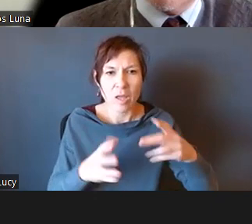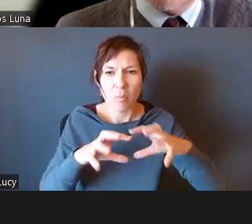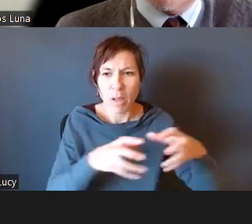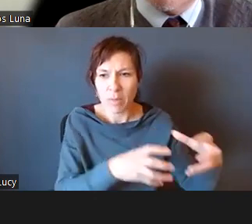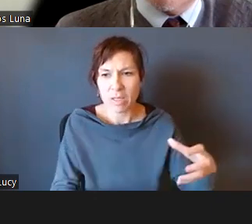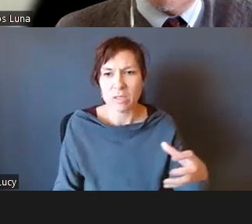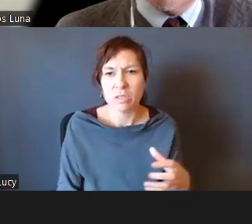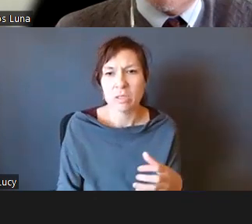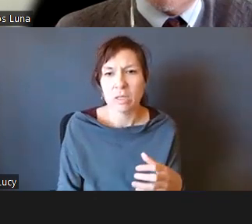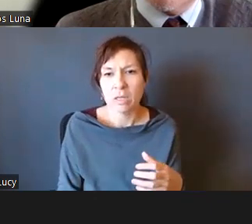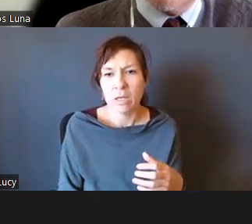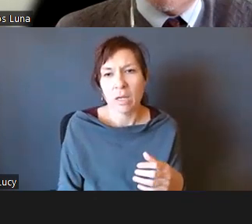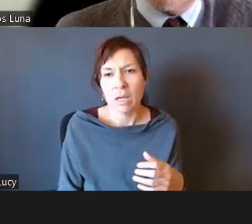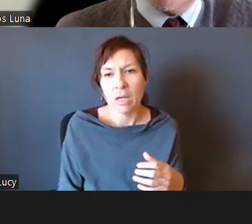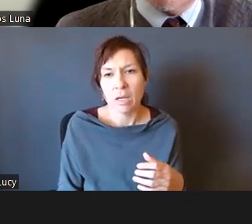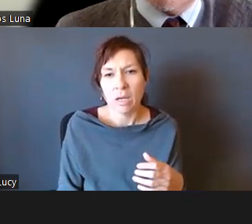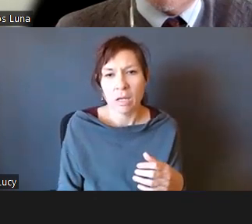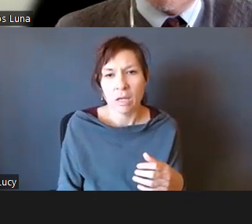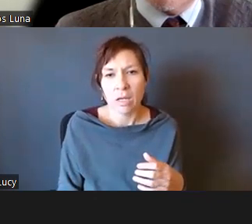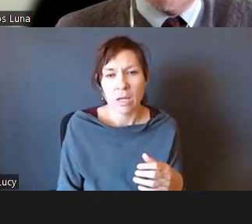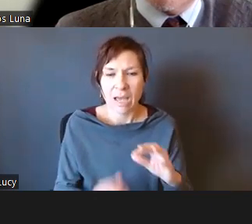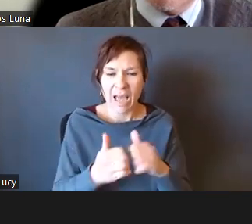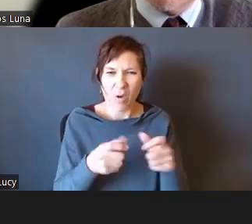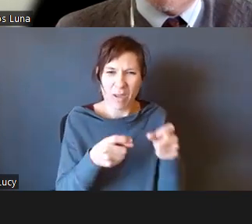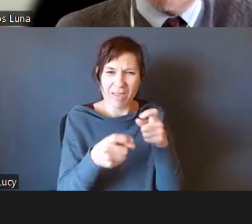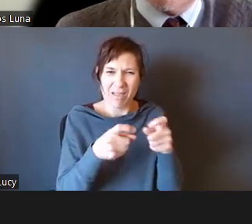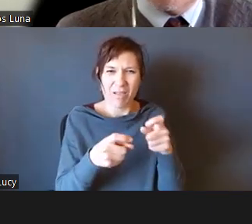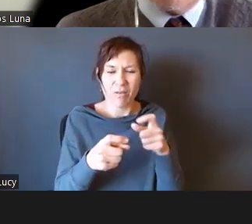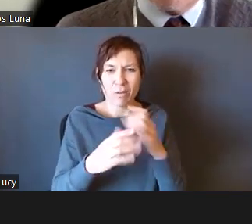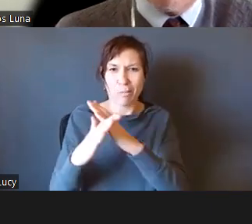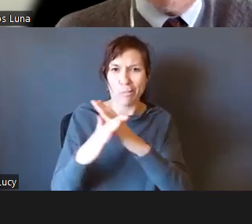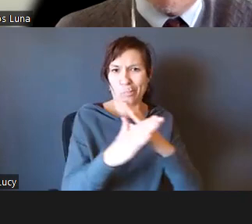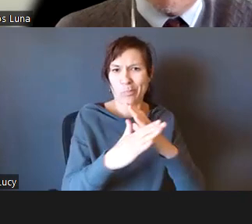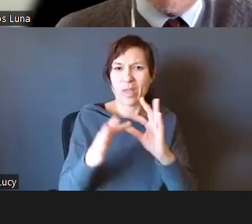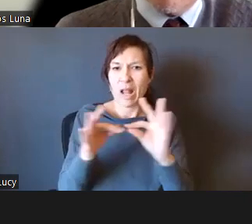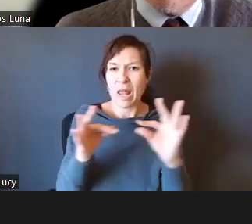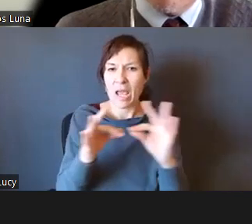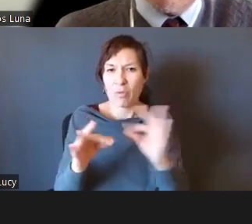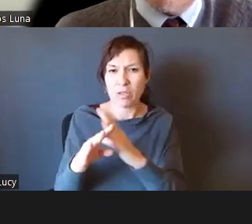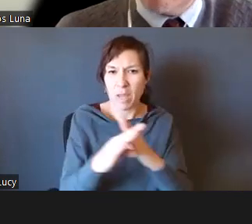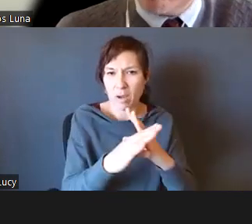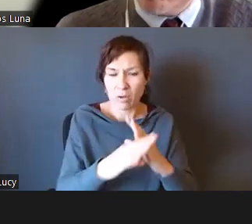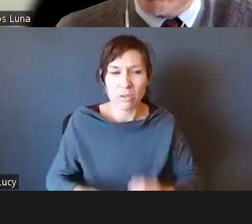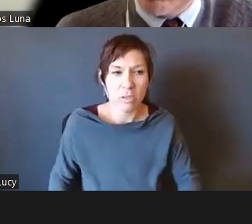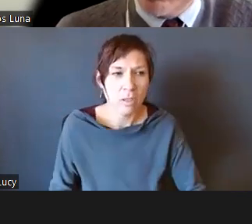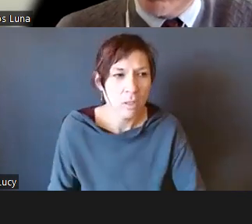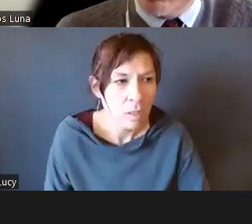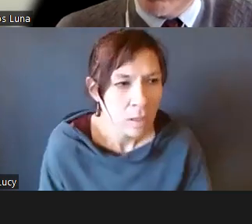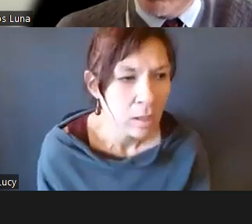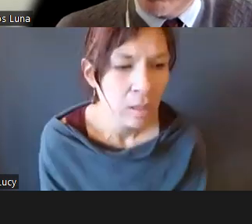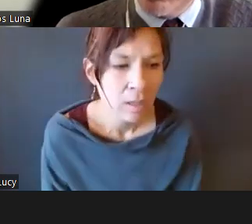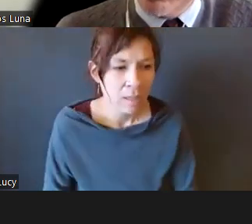language barriers. And it seems to me that, especially in this particular area